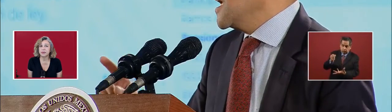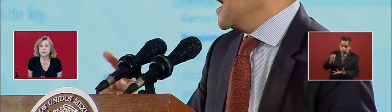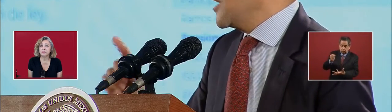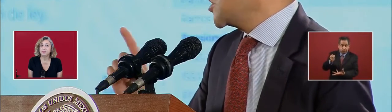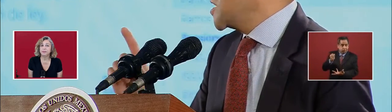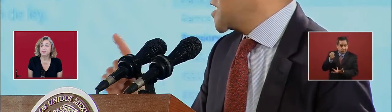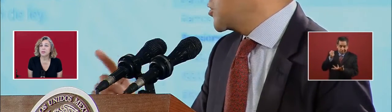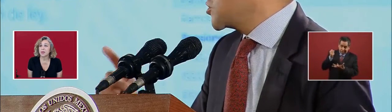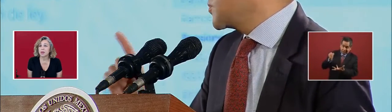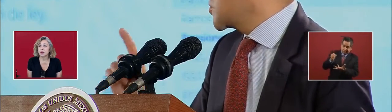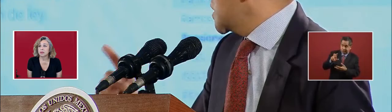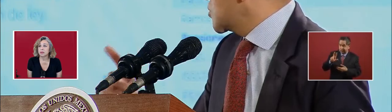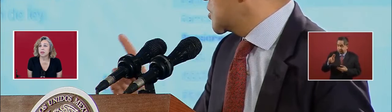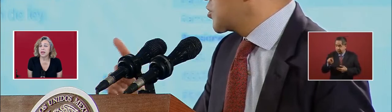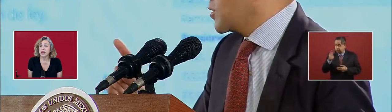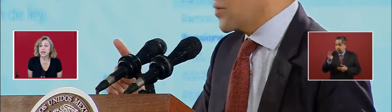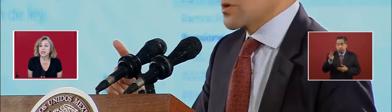budget.